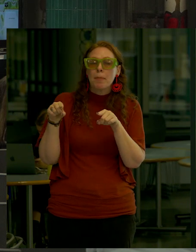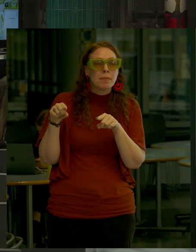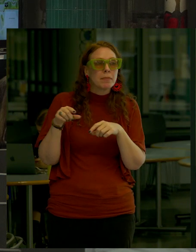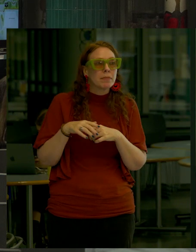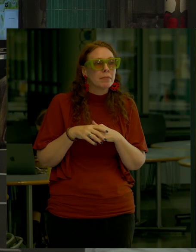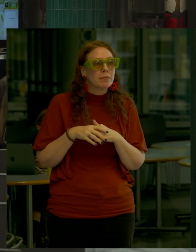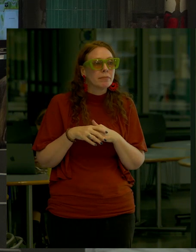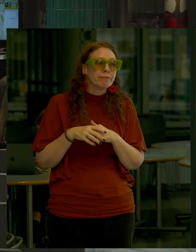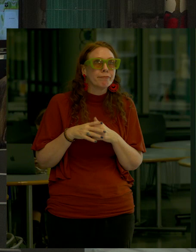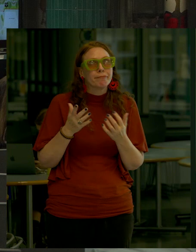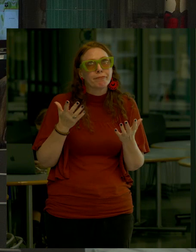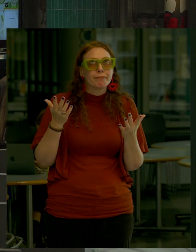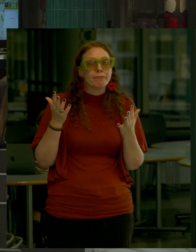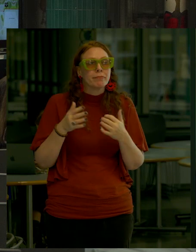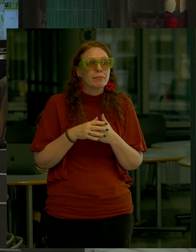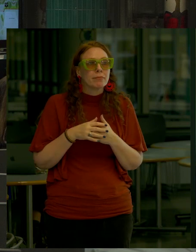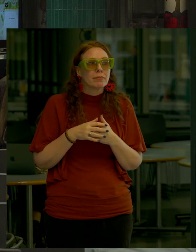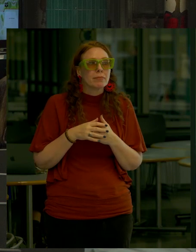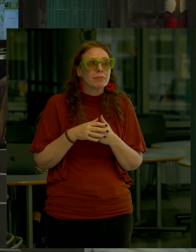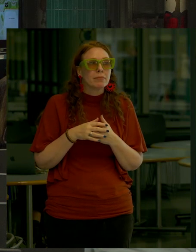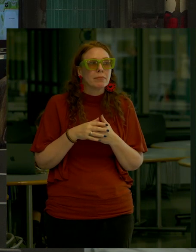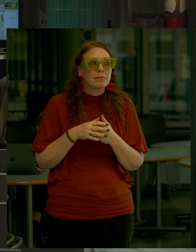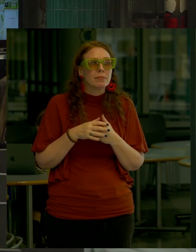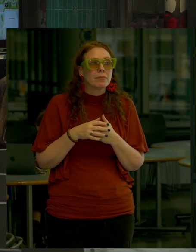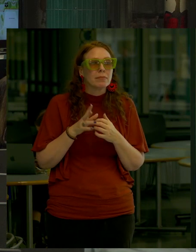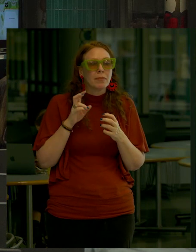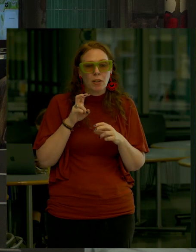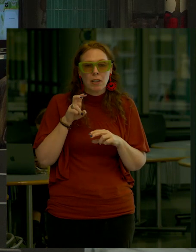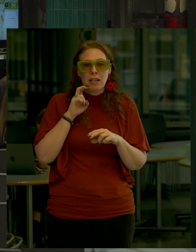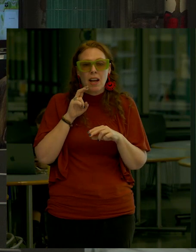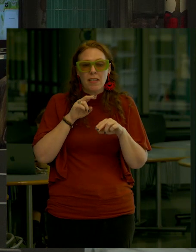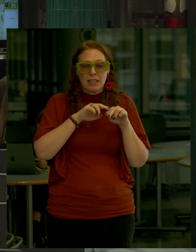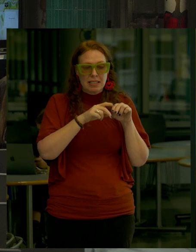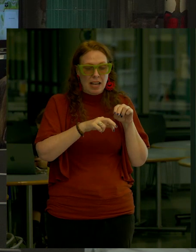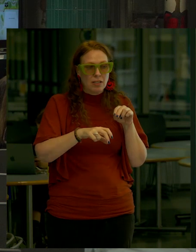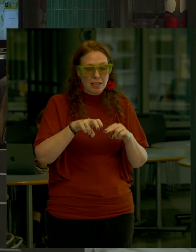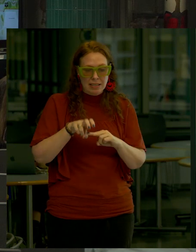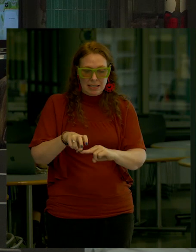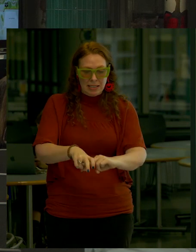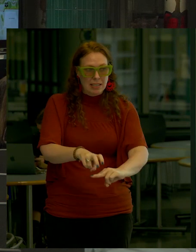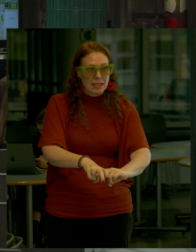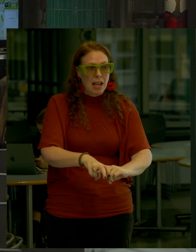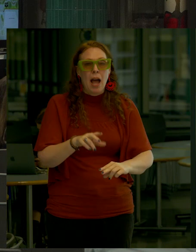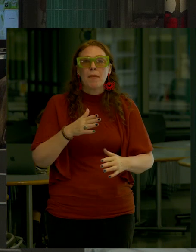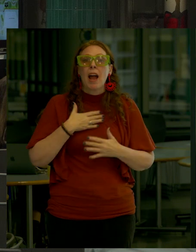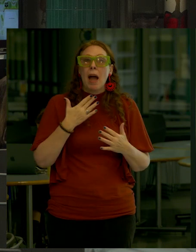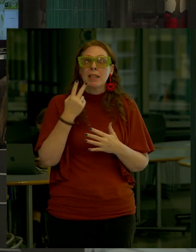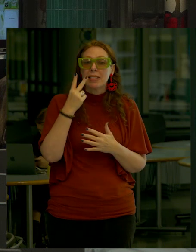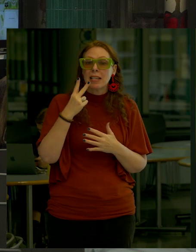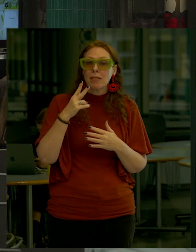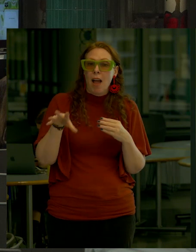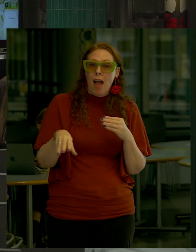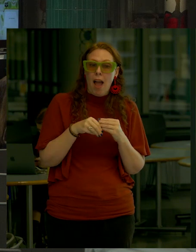that they are actually squatting on the stairs trying to find a seat So I'm very happy to